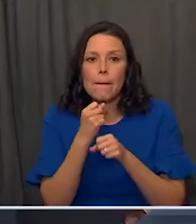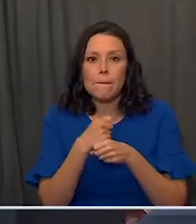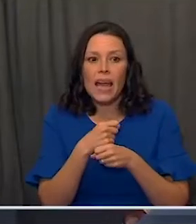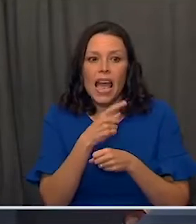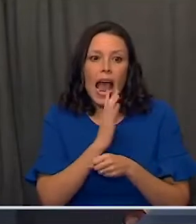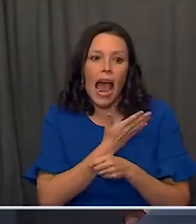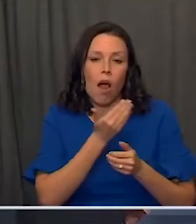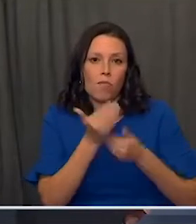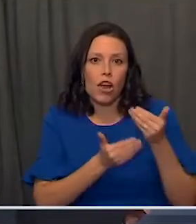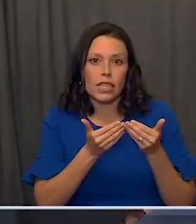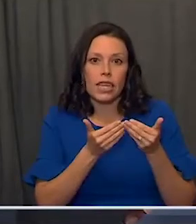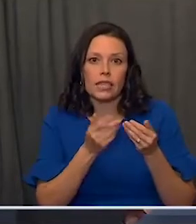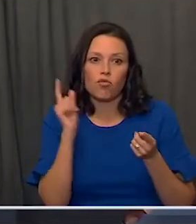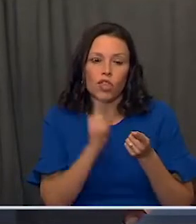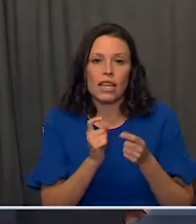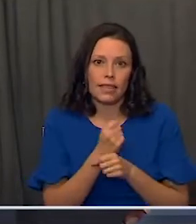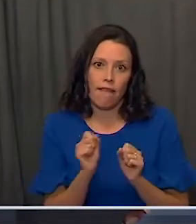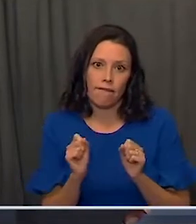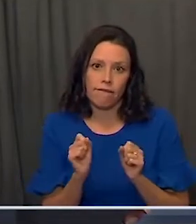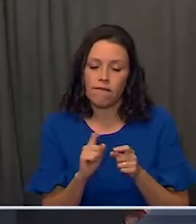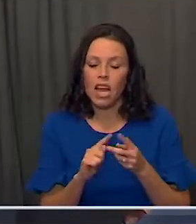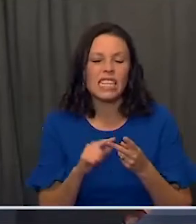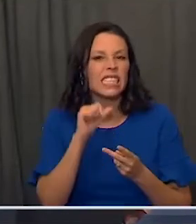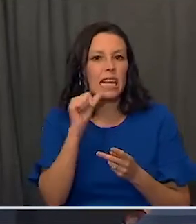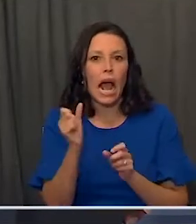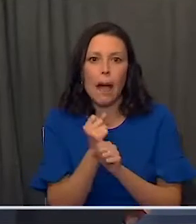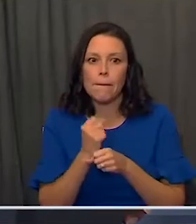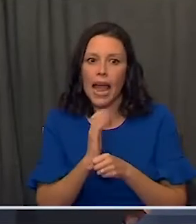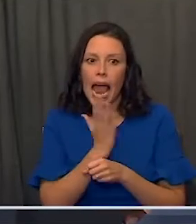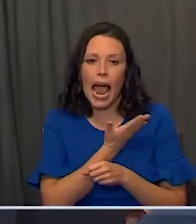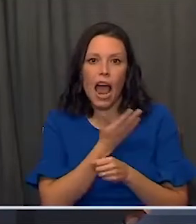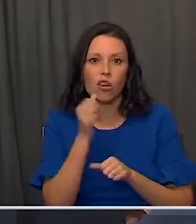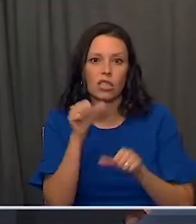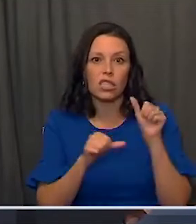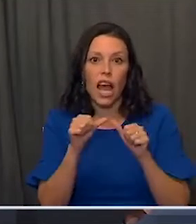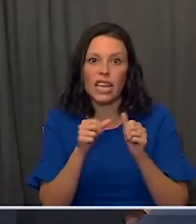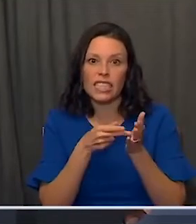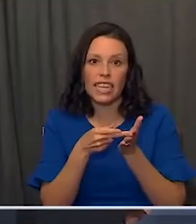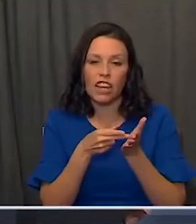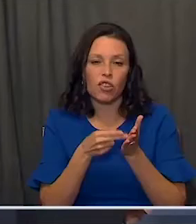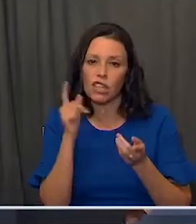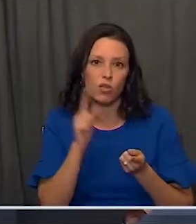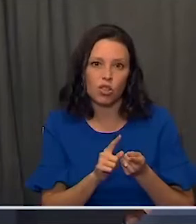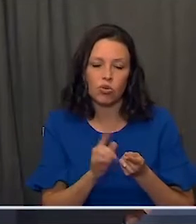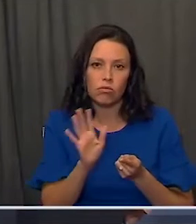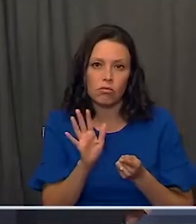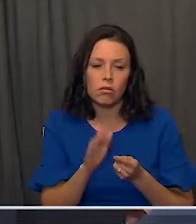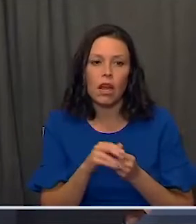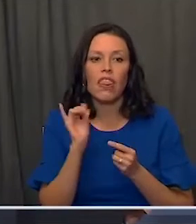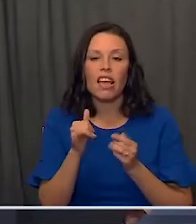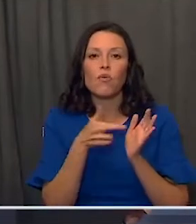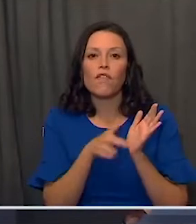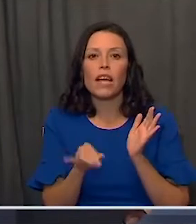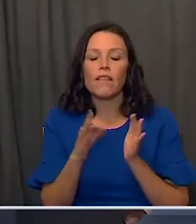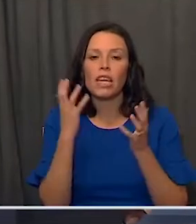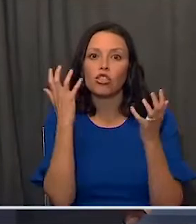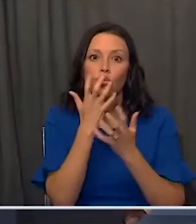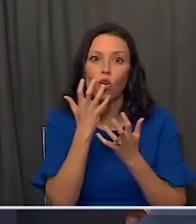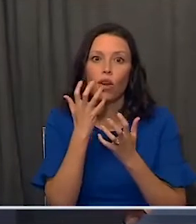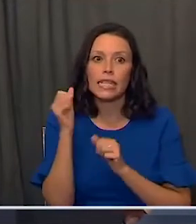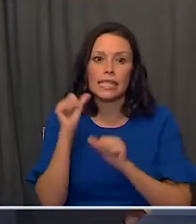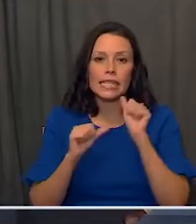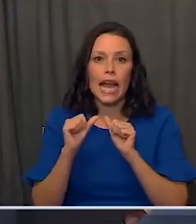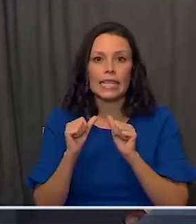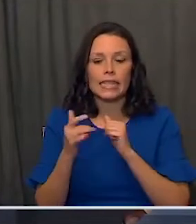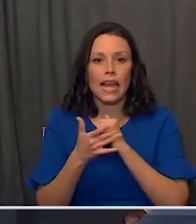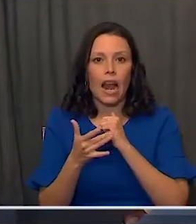all safety, nor did it compromise scientific integrity. It was a reflection of the extraordinary scientific